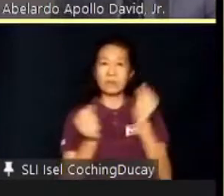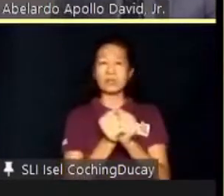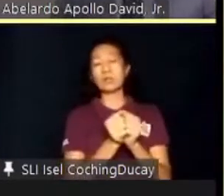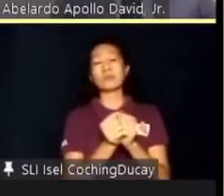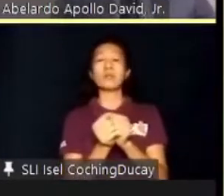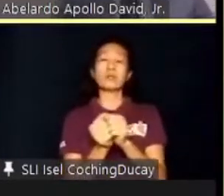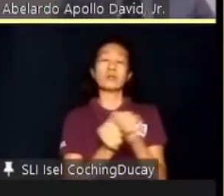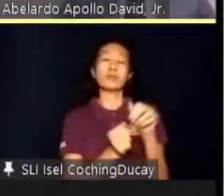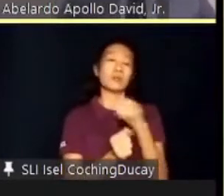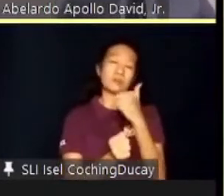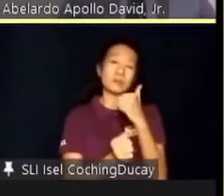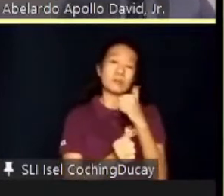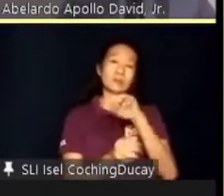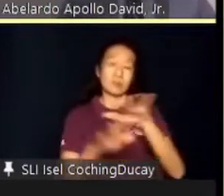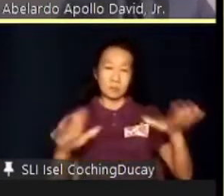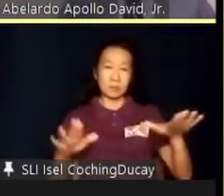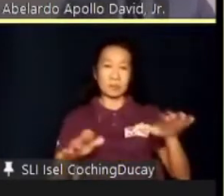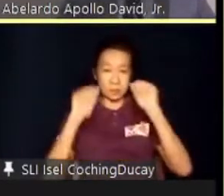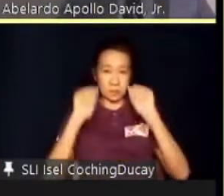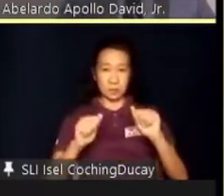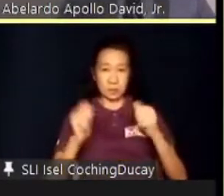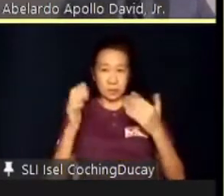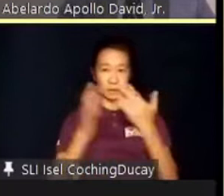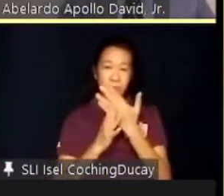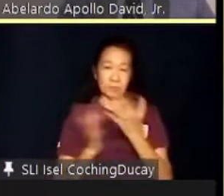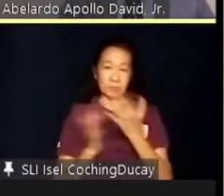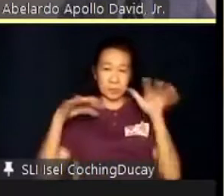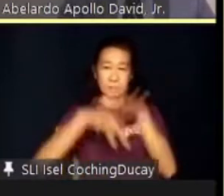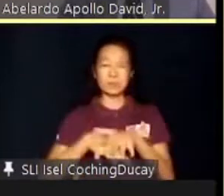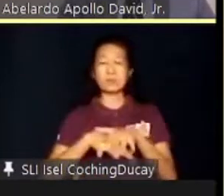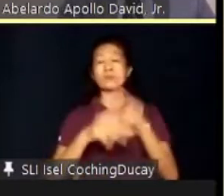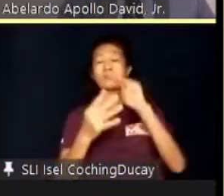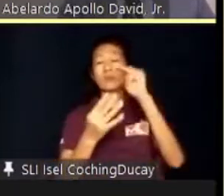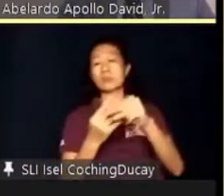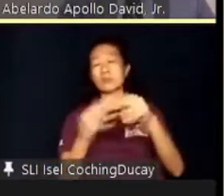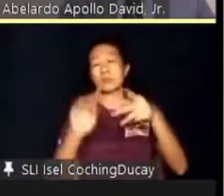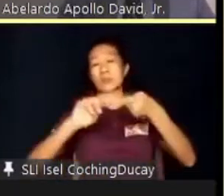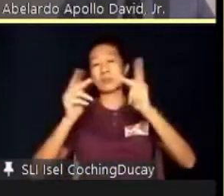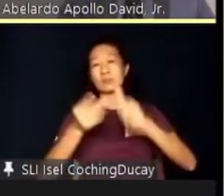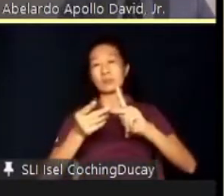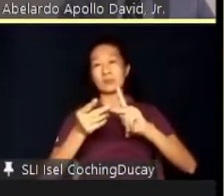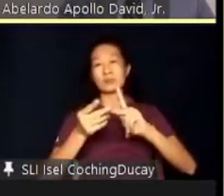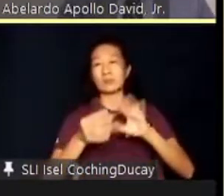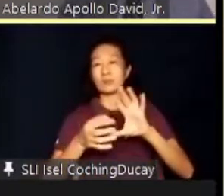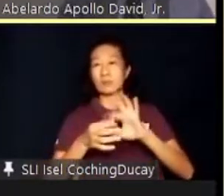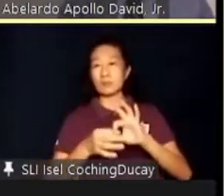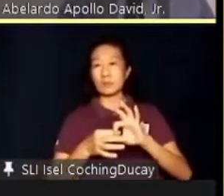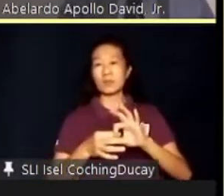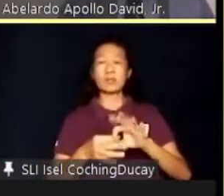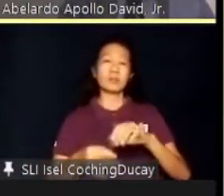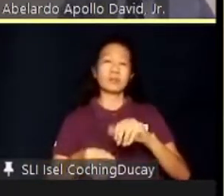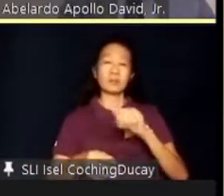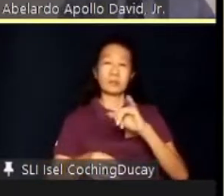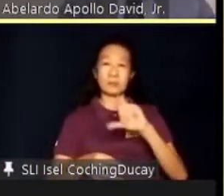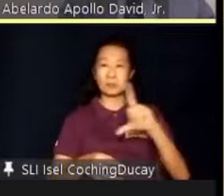developing peers is possible through a mainstreaming program in partnership with ILLC's sister school, the